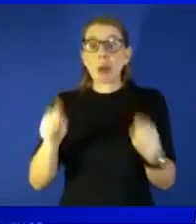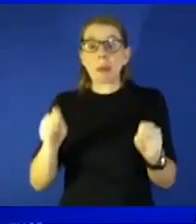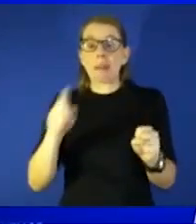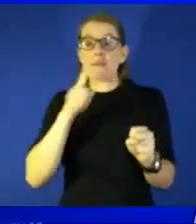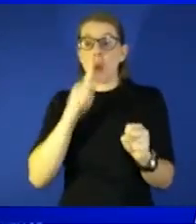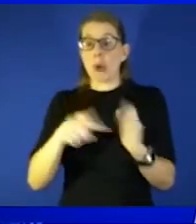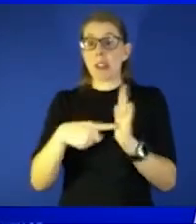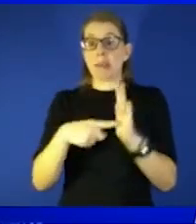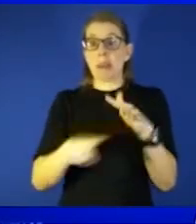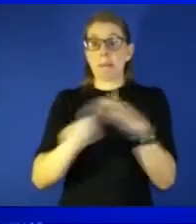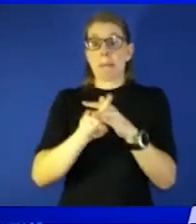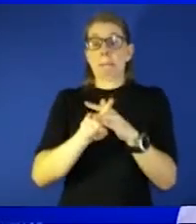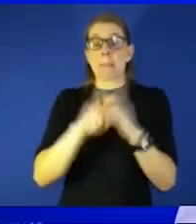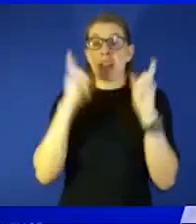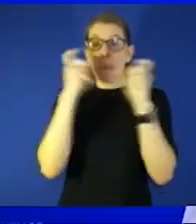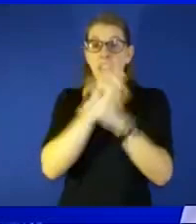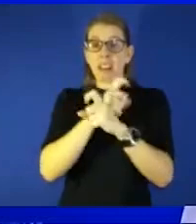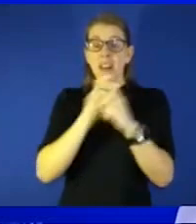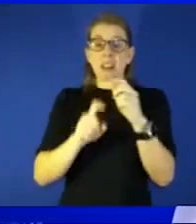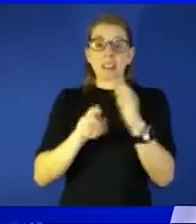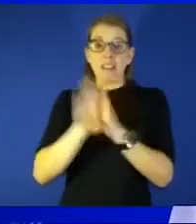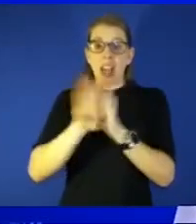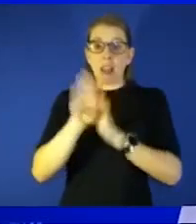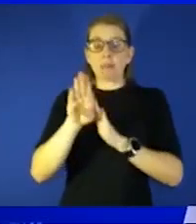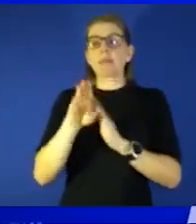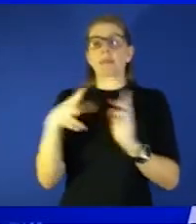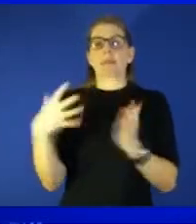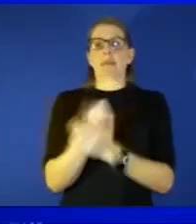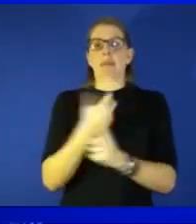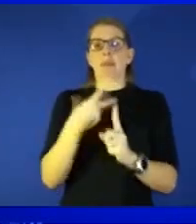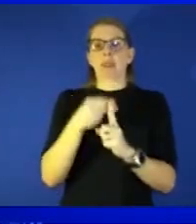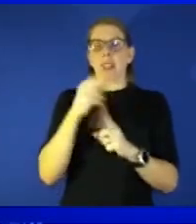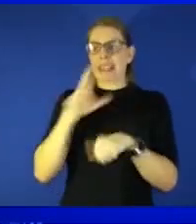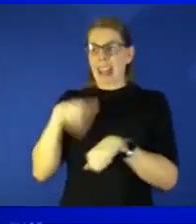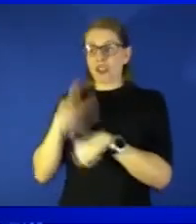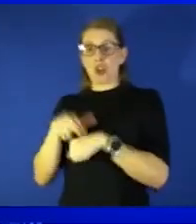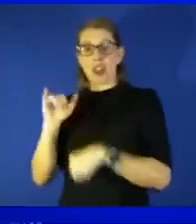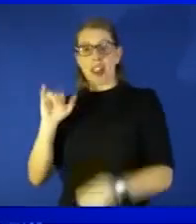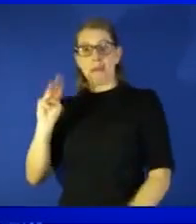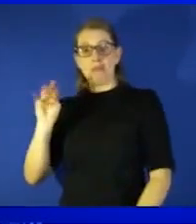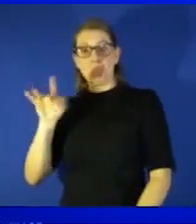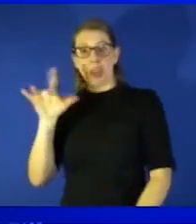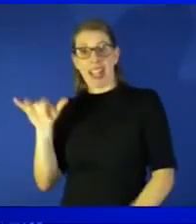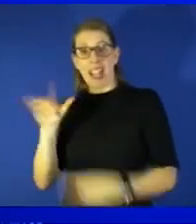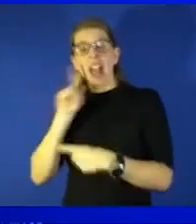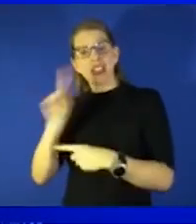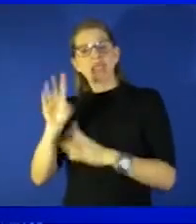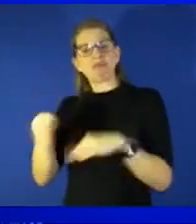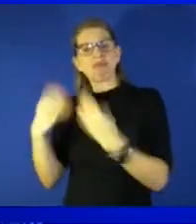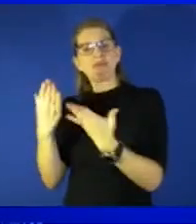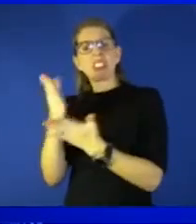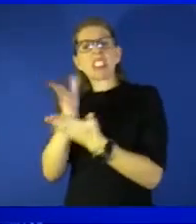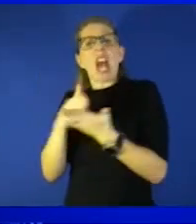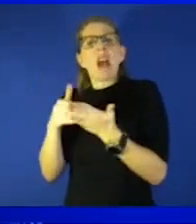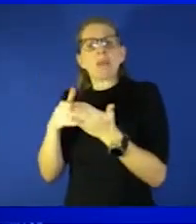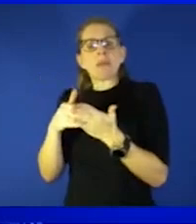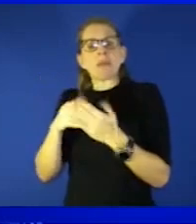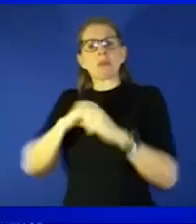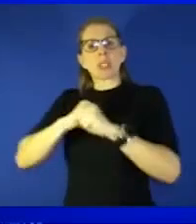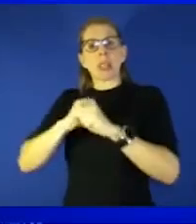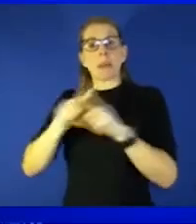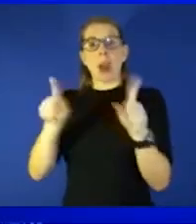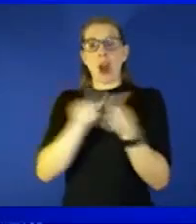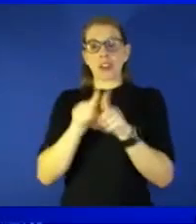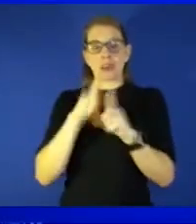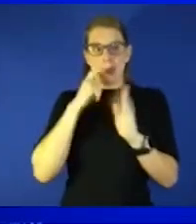is to be vaccinated because we've also heard about natural immunity i think natural immunity does offer some protection but what we have seen also throughout